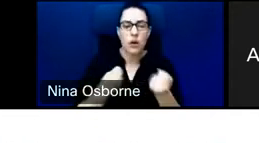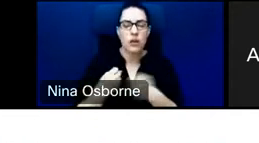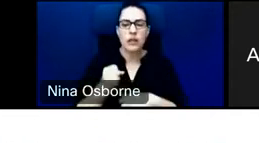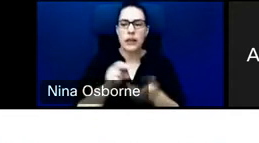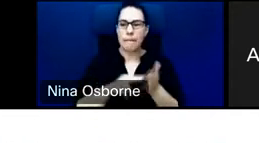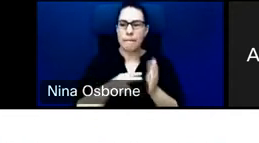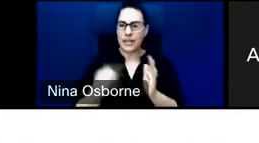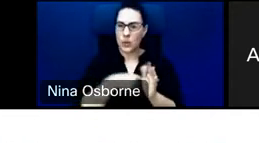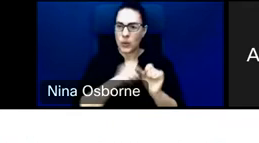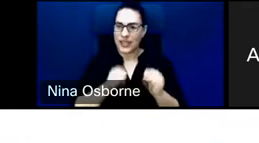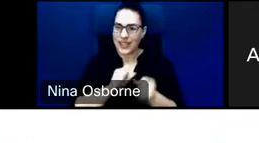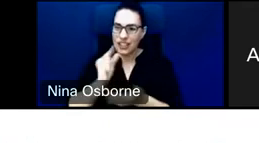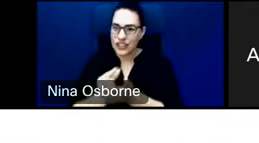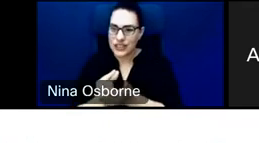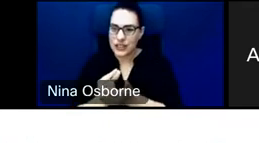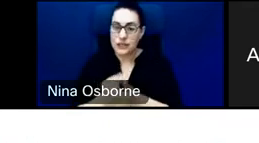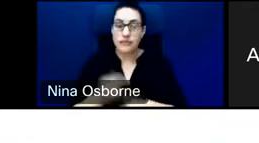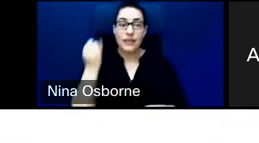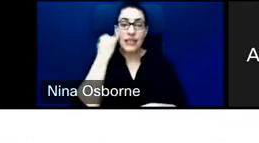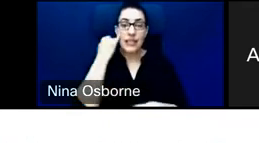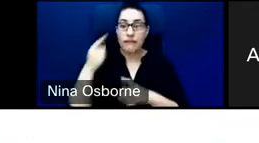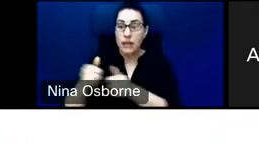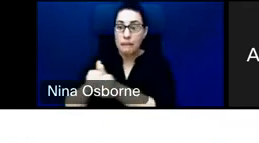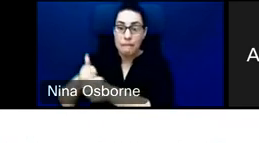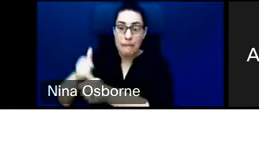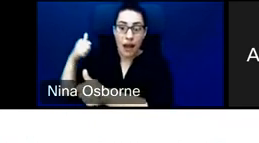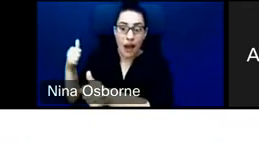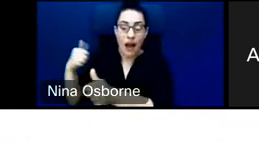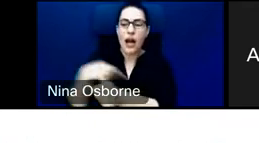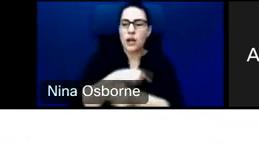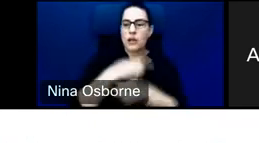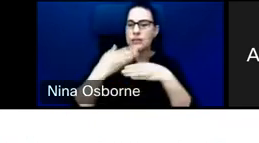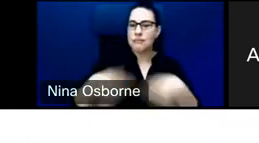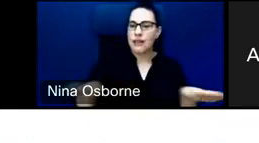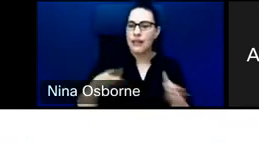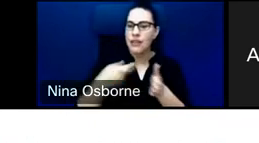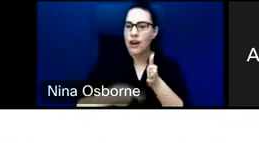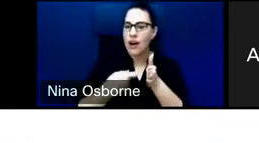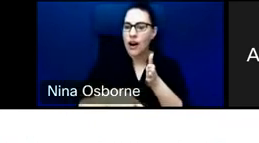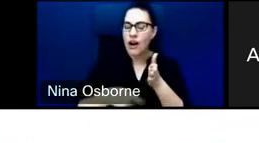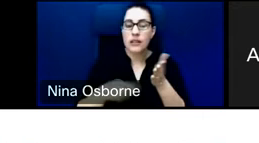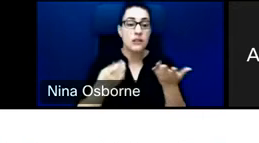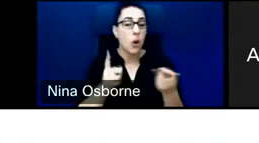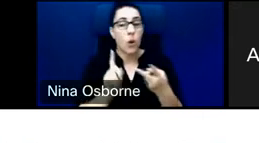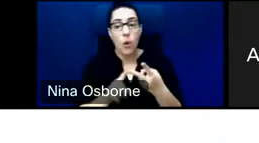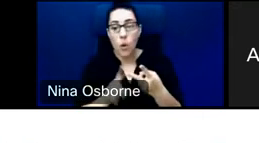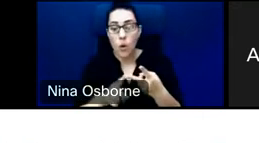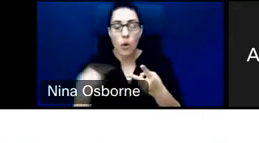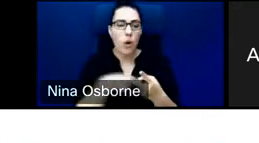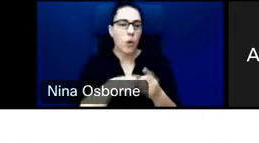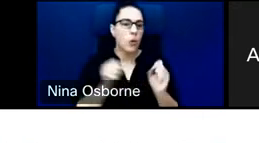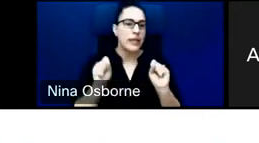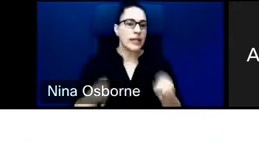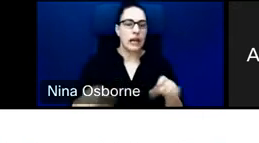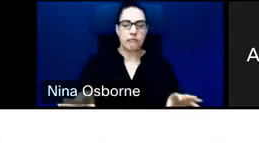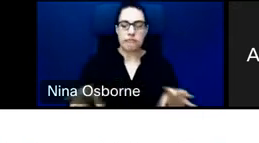to split the cost if there's a default or we'll take on maybe the first 70% of a